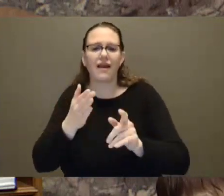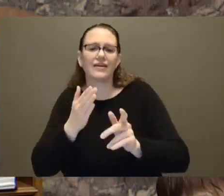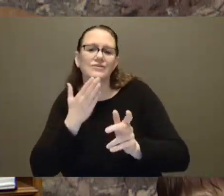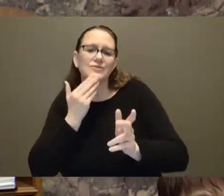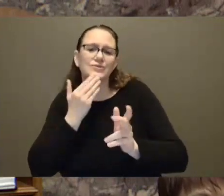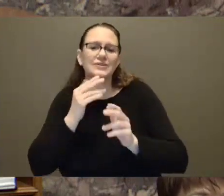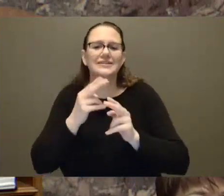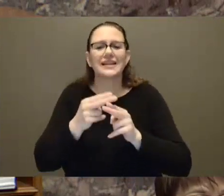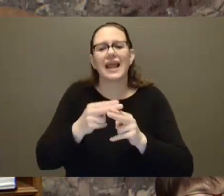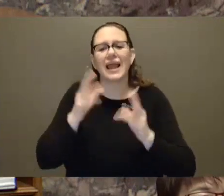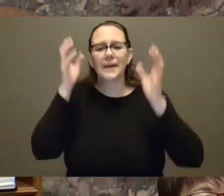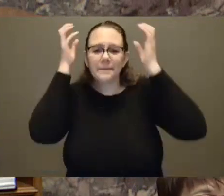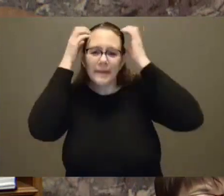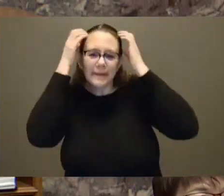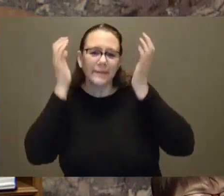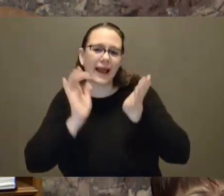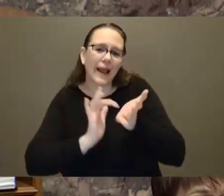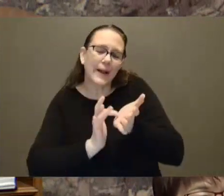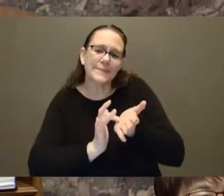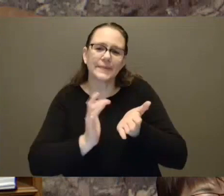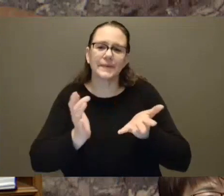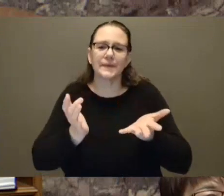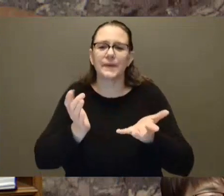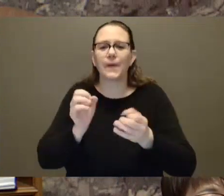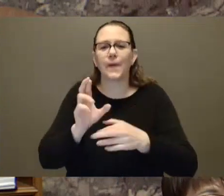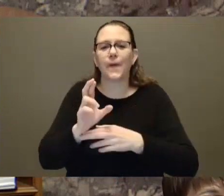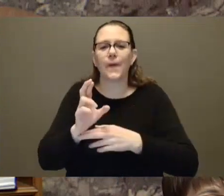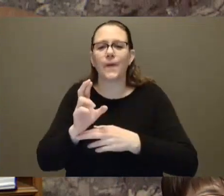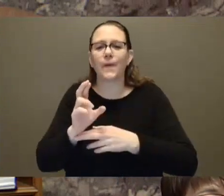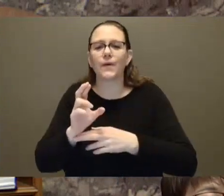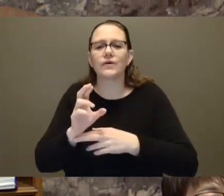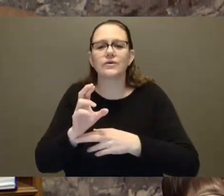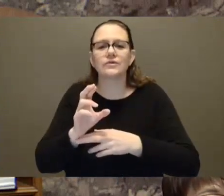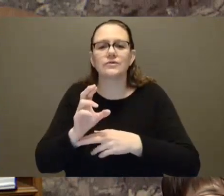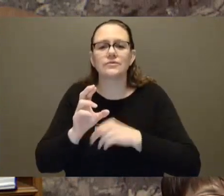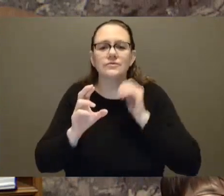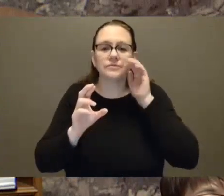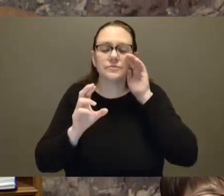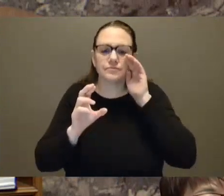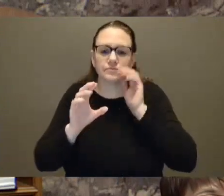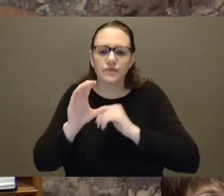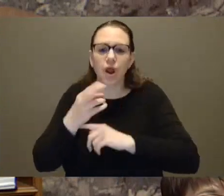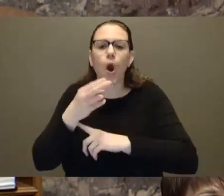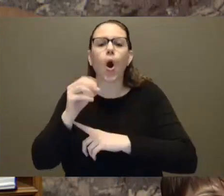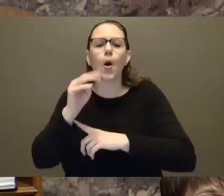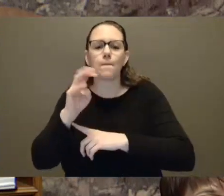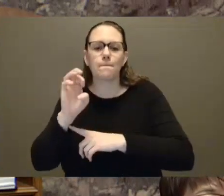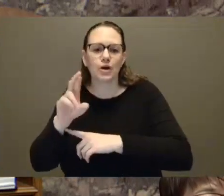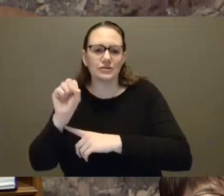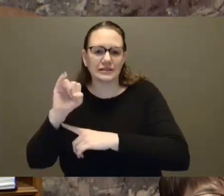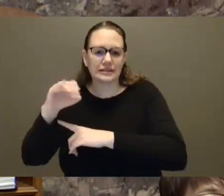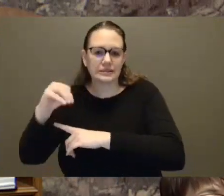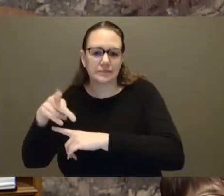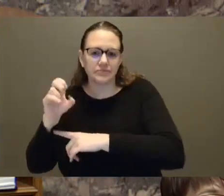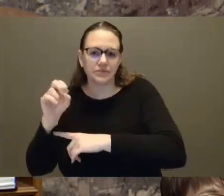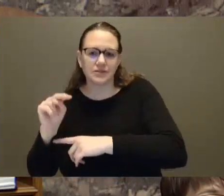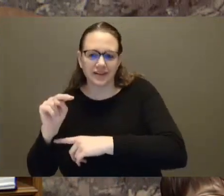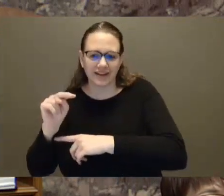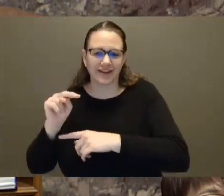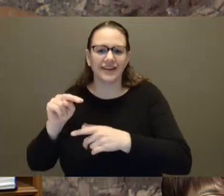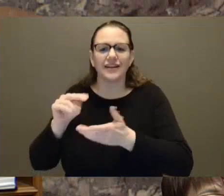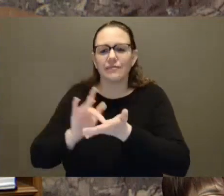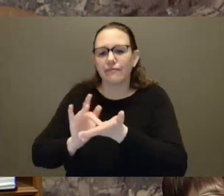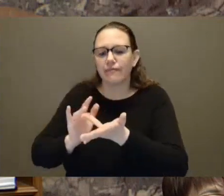This nonsense is made possible only because there is little to no consequences under this reckless